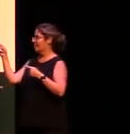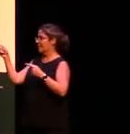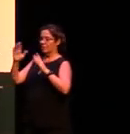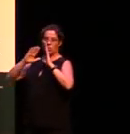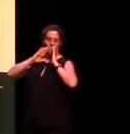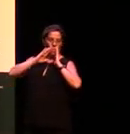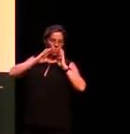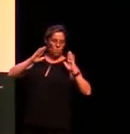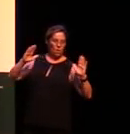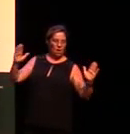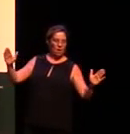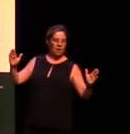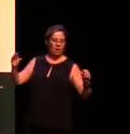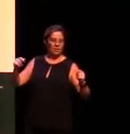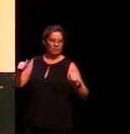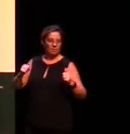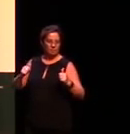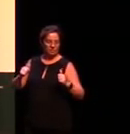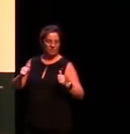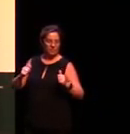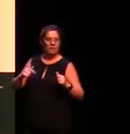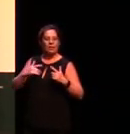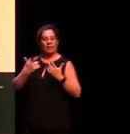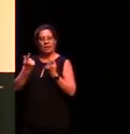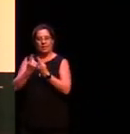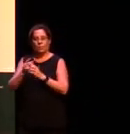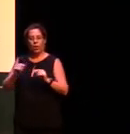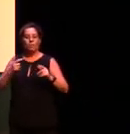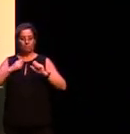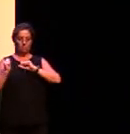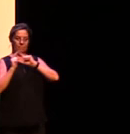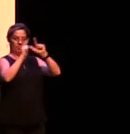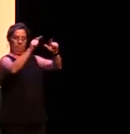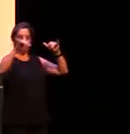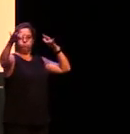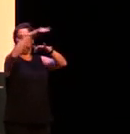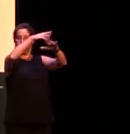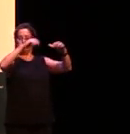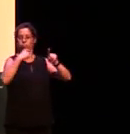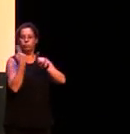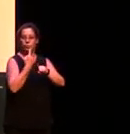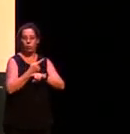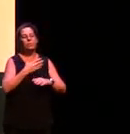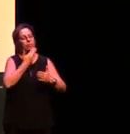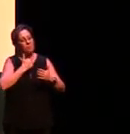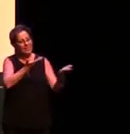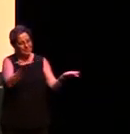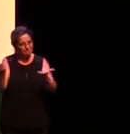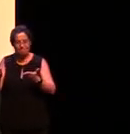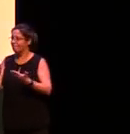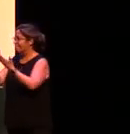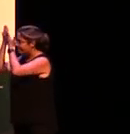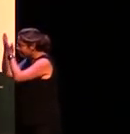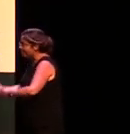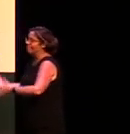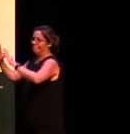we've heard about but the chance to talk more about them then. And please join me now in thanking Rachel